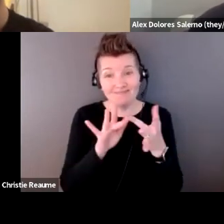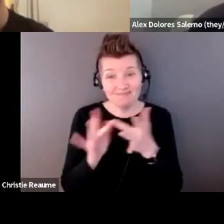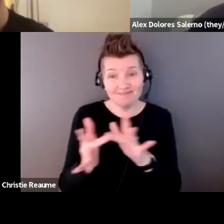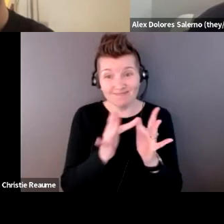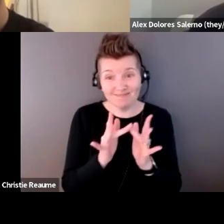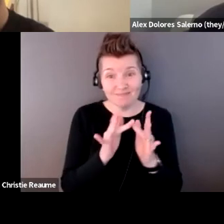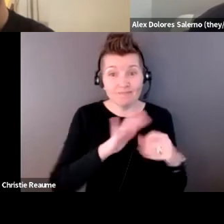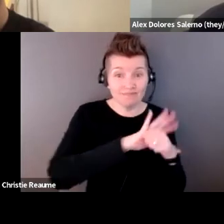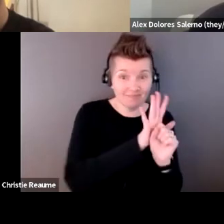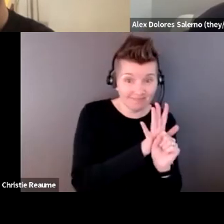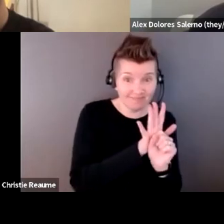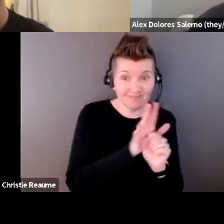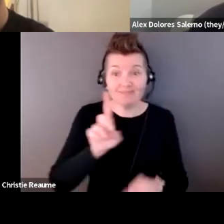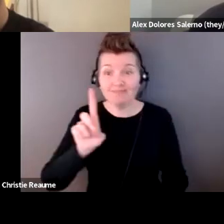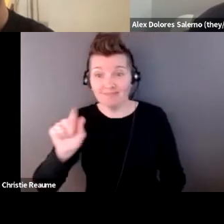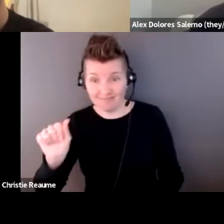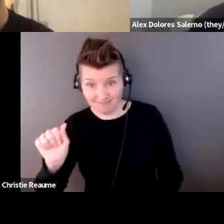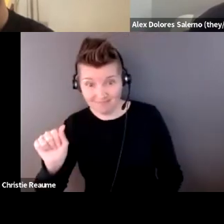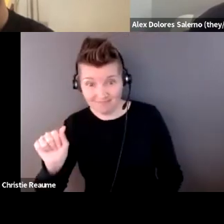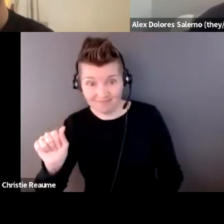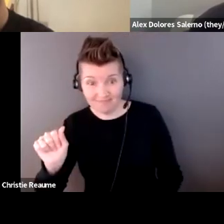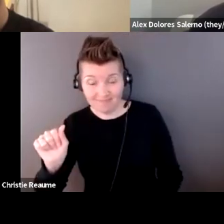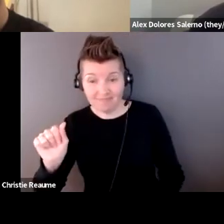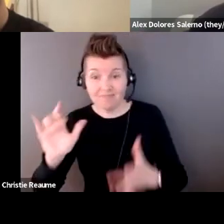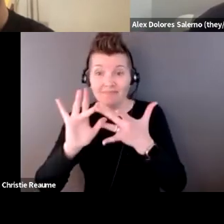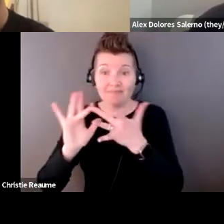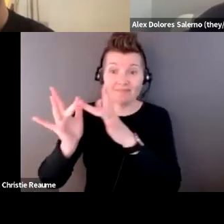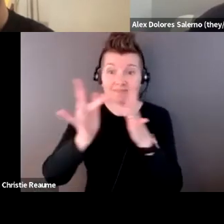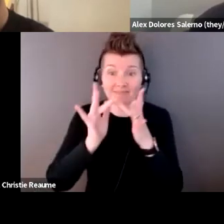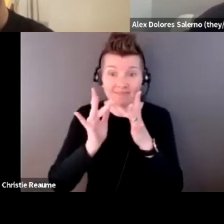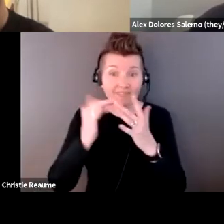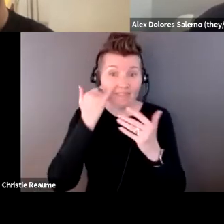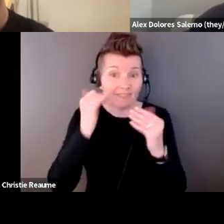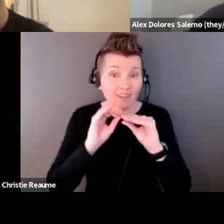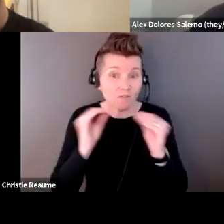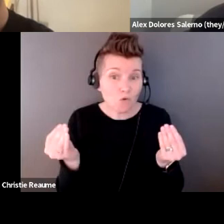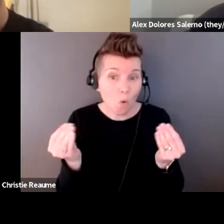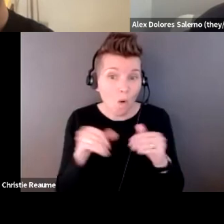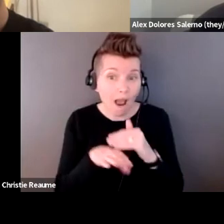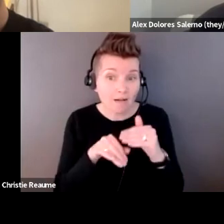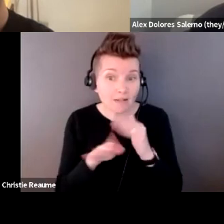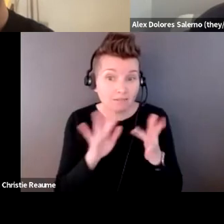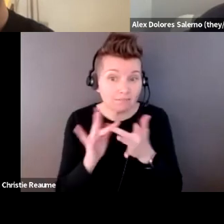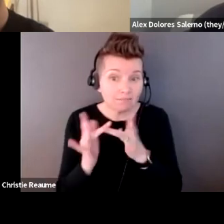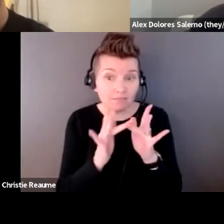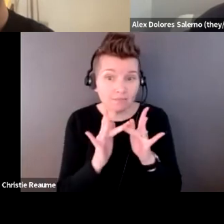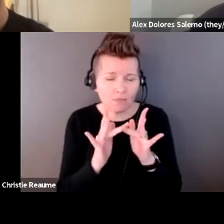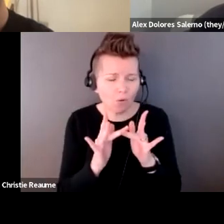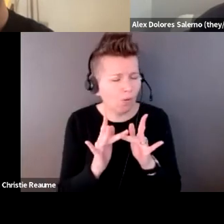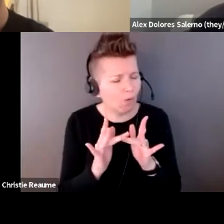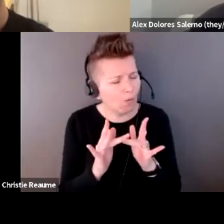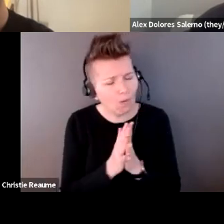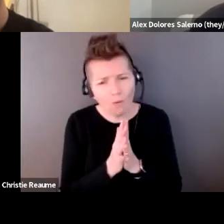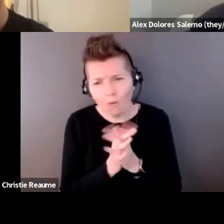and how, you know, disabled people that don't have access to these communities that we are so involved in, we being